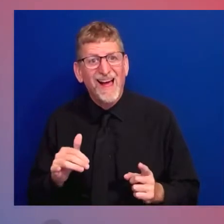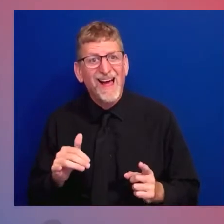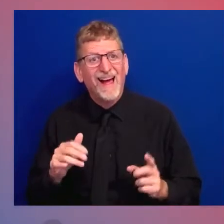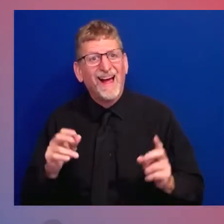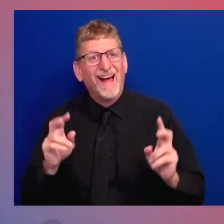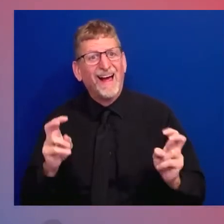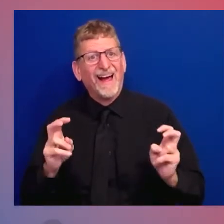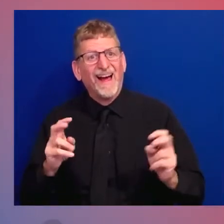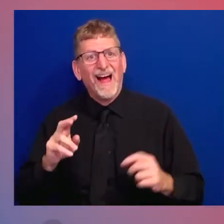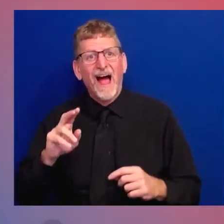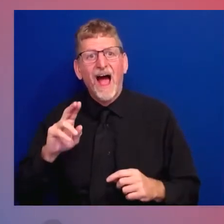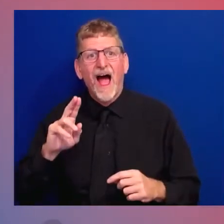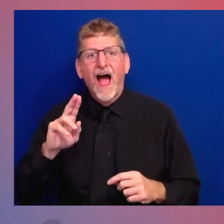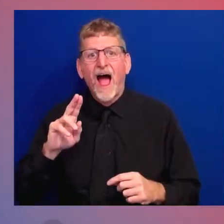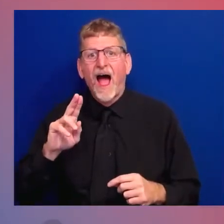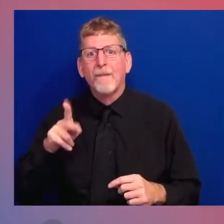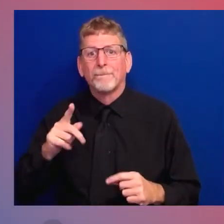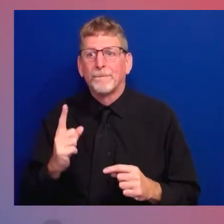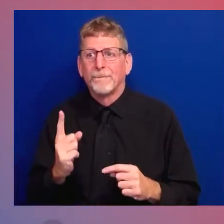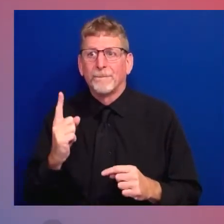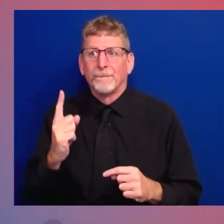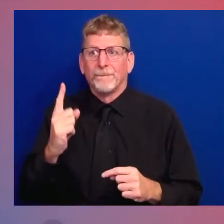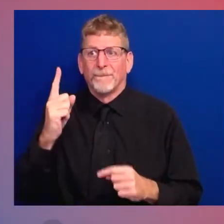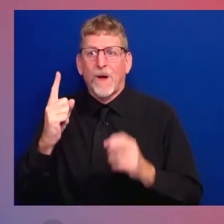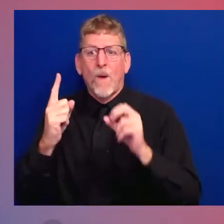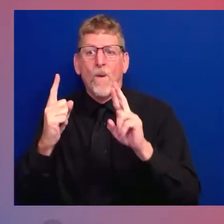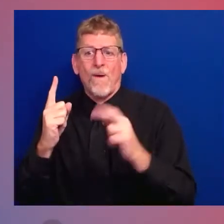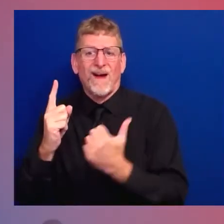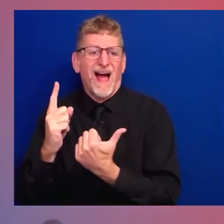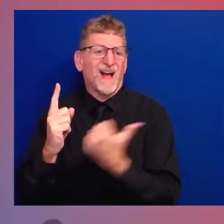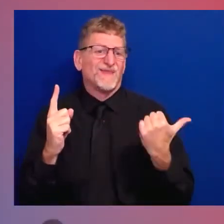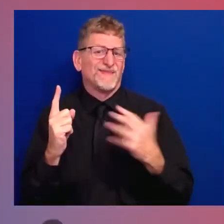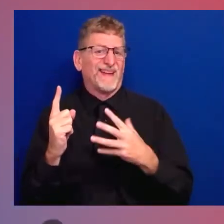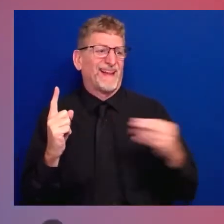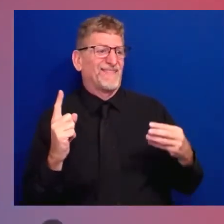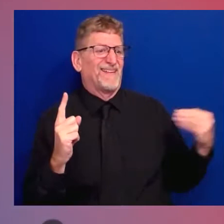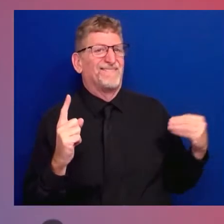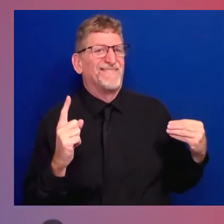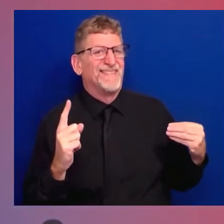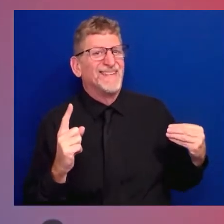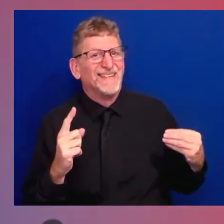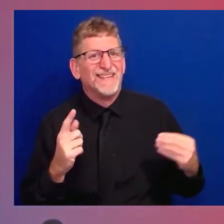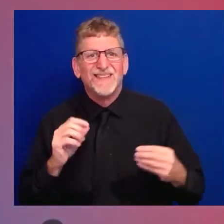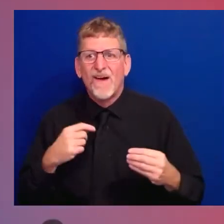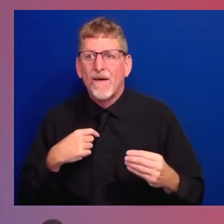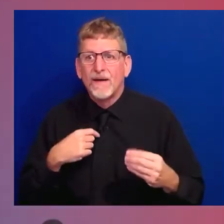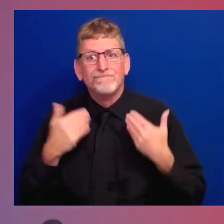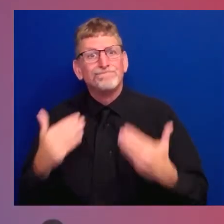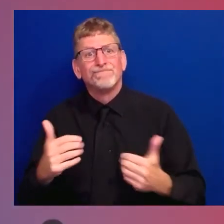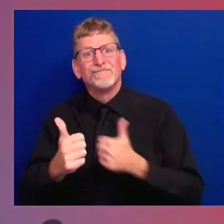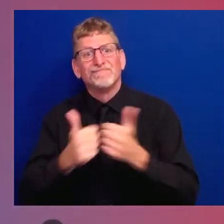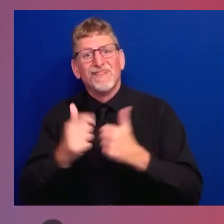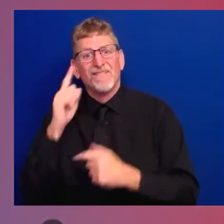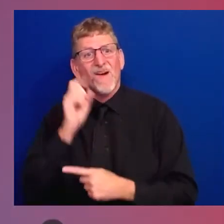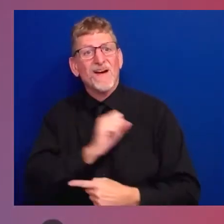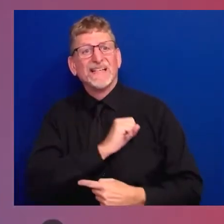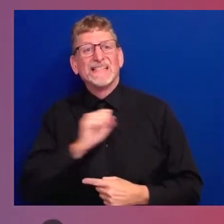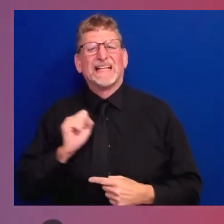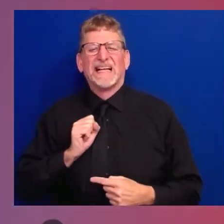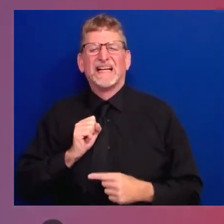running for the Senate before I was old enough to be sworn in. Didn't expect to win that either. And here I am. You're stuck with me.